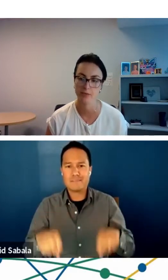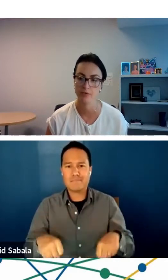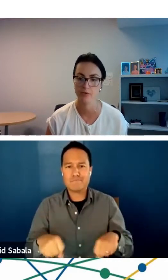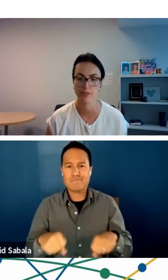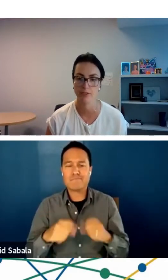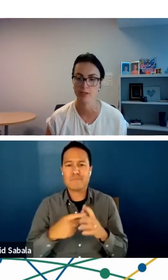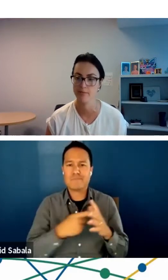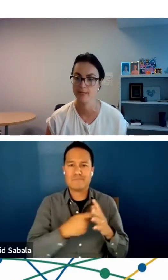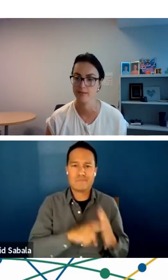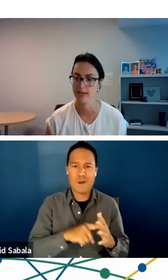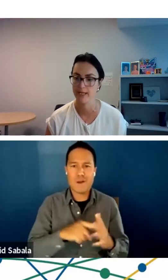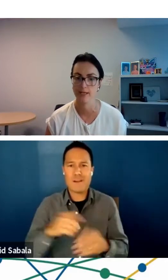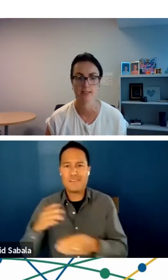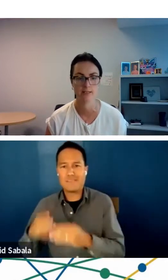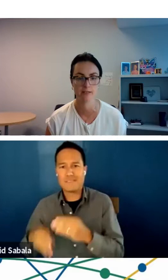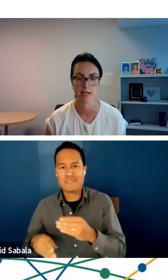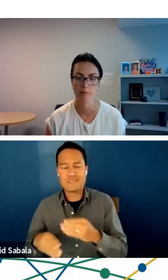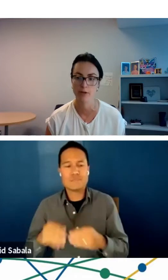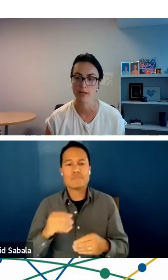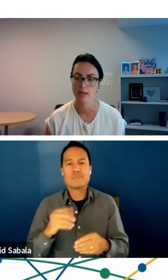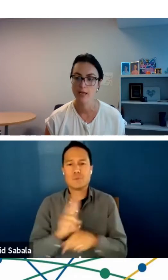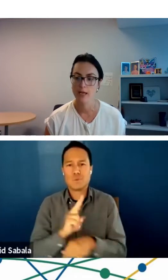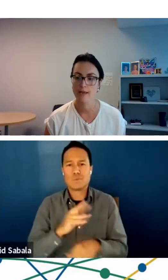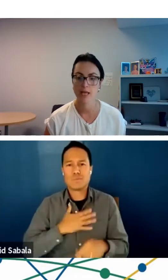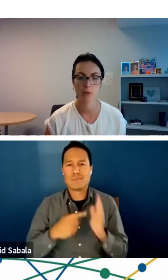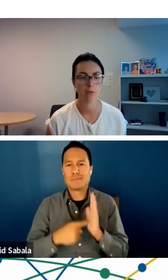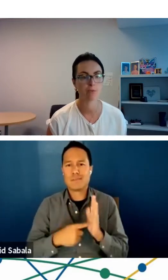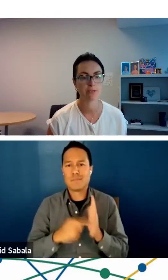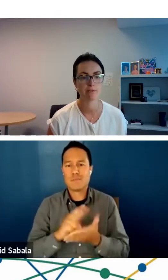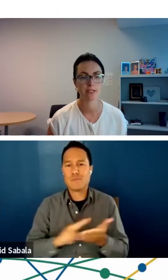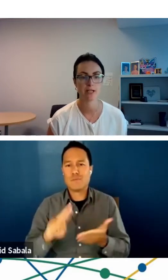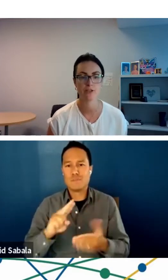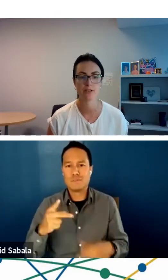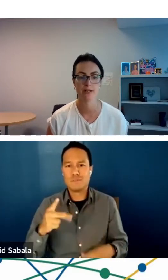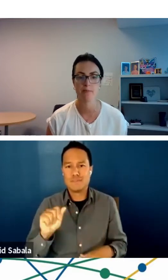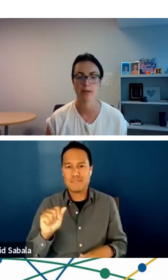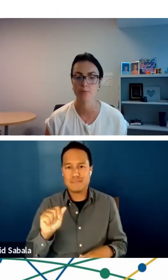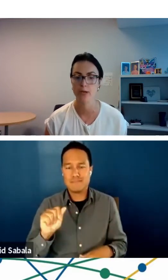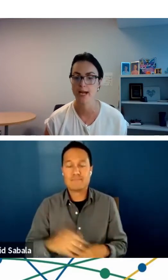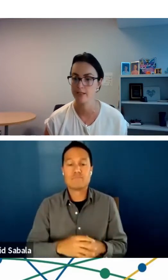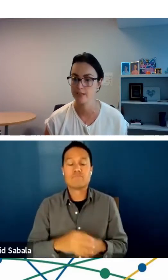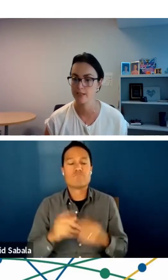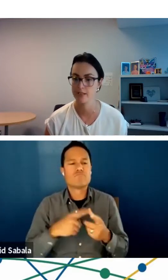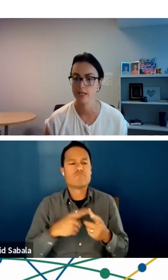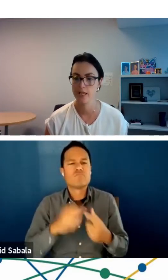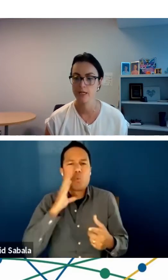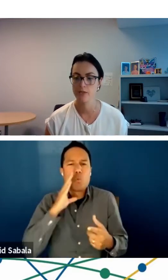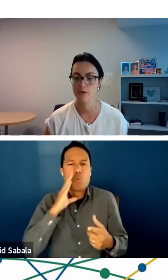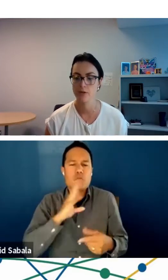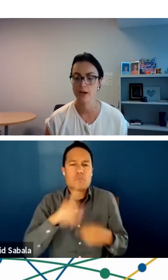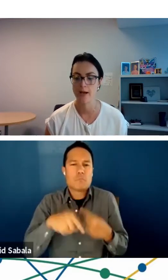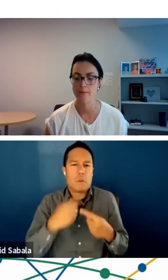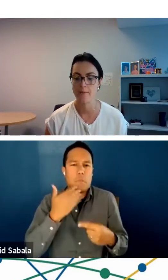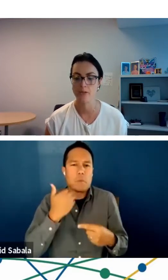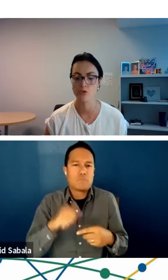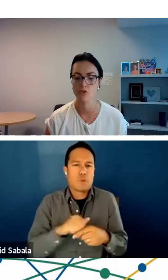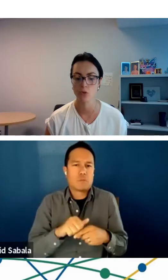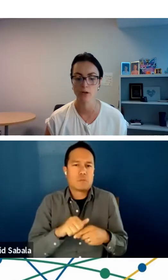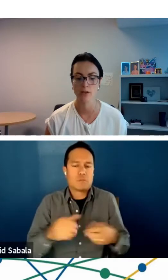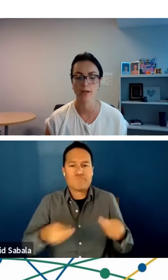health system, the University of Pennsylvania, as an example. And then we will briefly touch on some best practices to